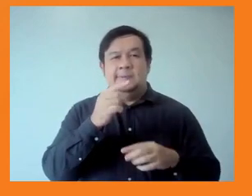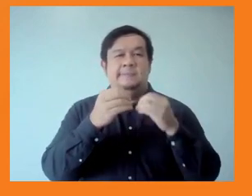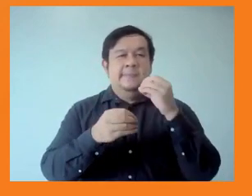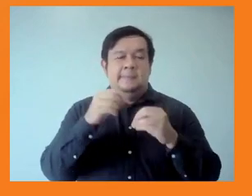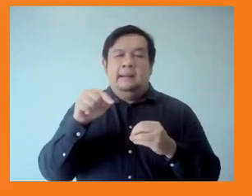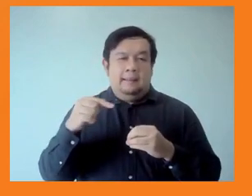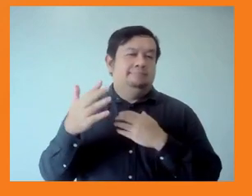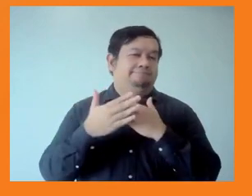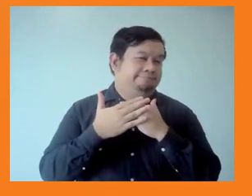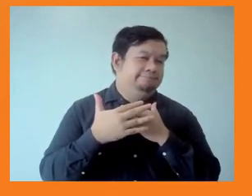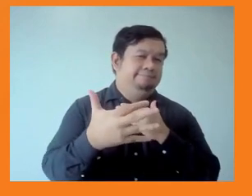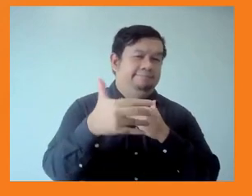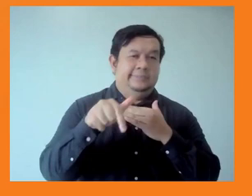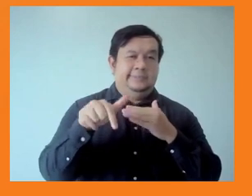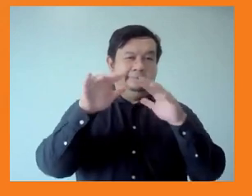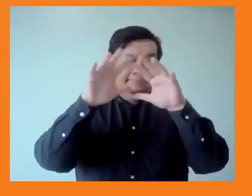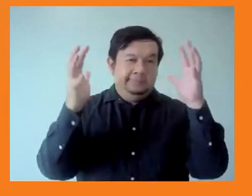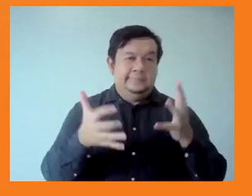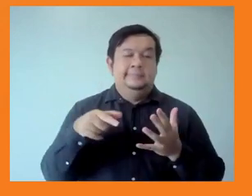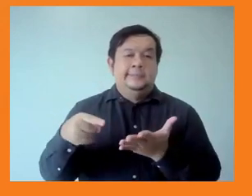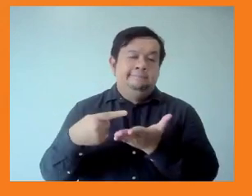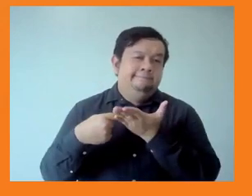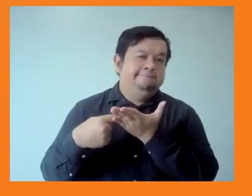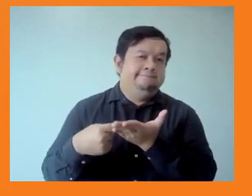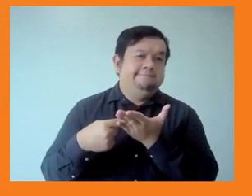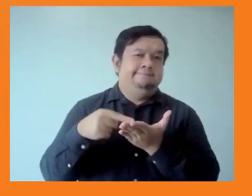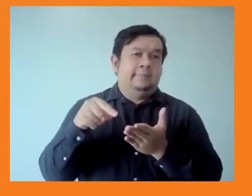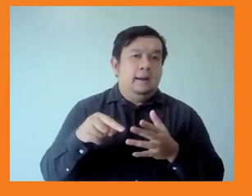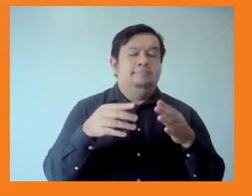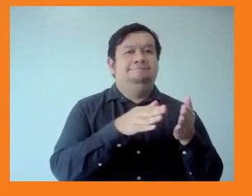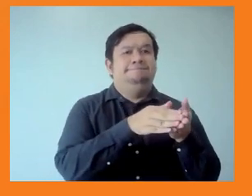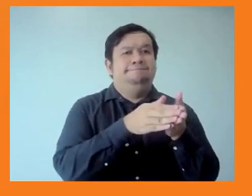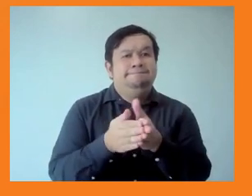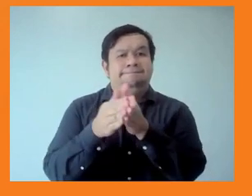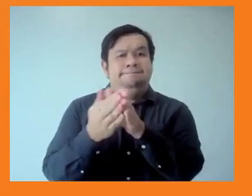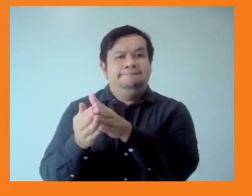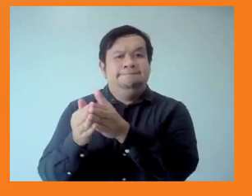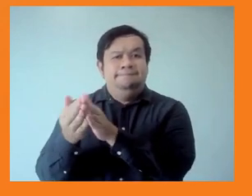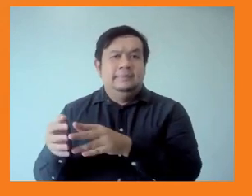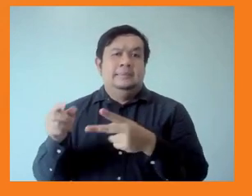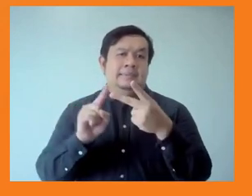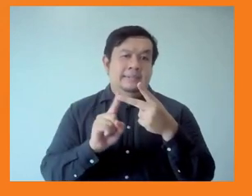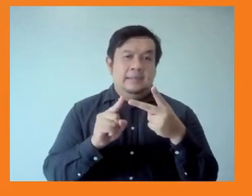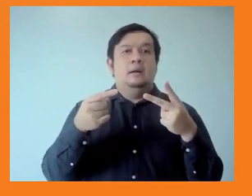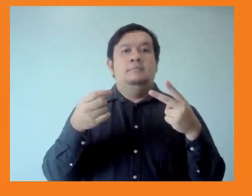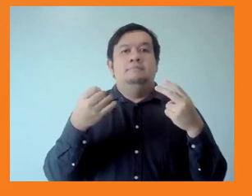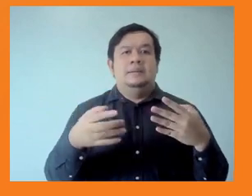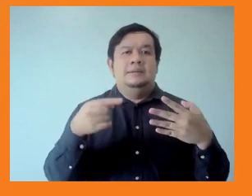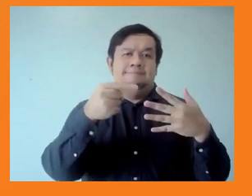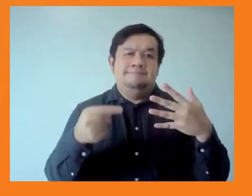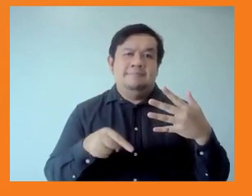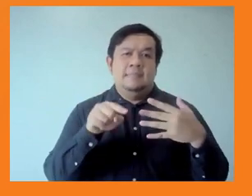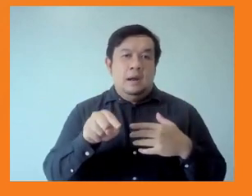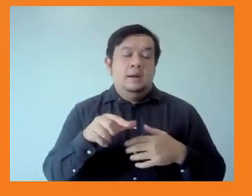about debt relief. And he says lending criteria should go beyond gross domestic product and include all the dimensions of